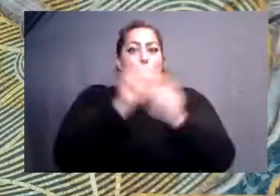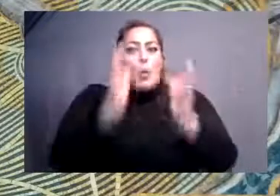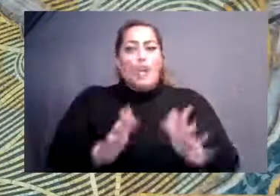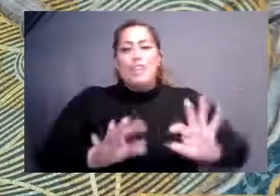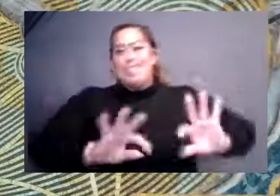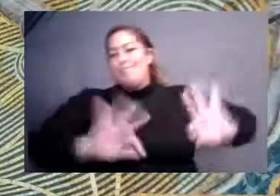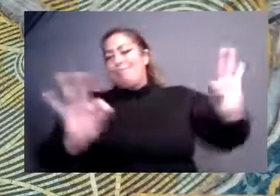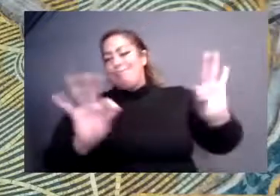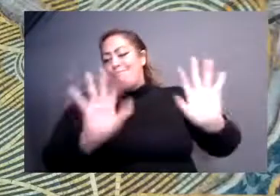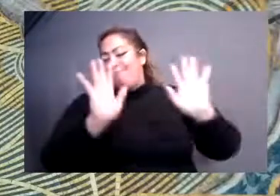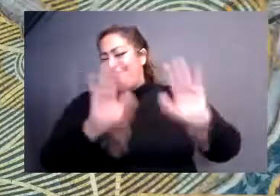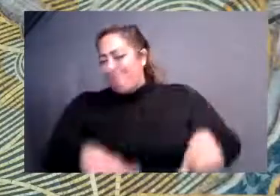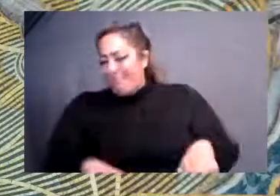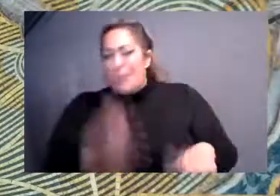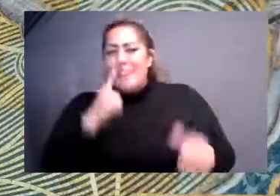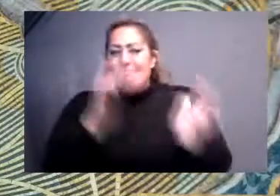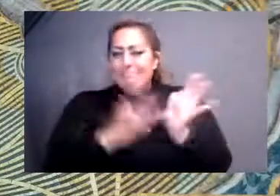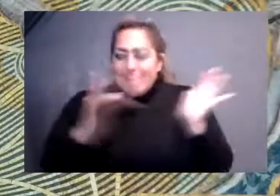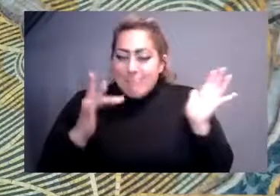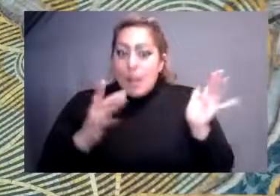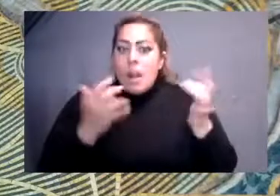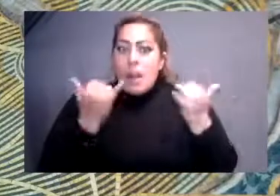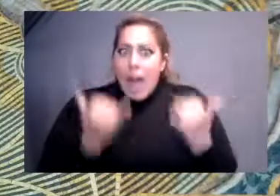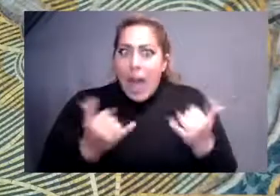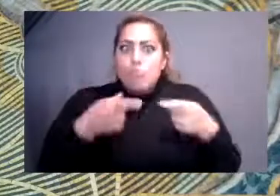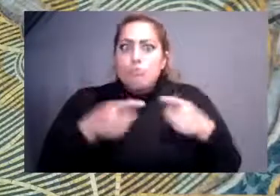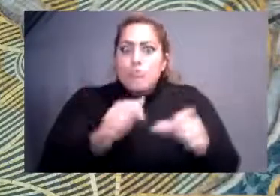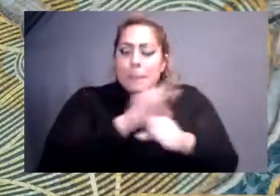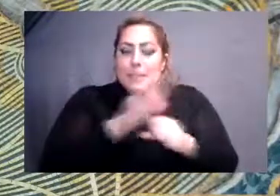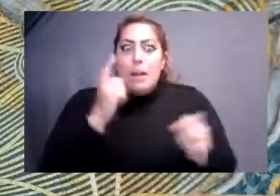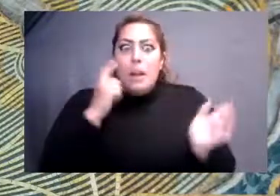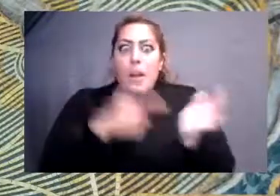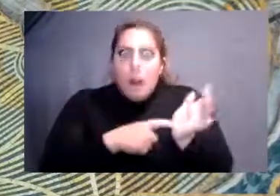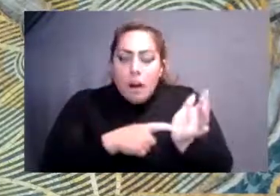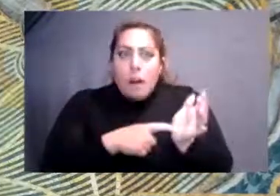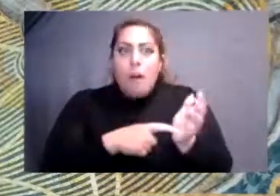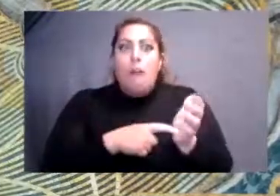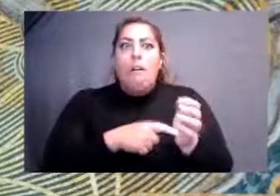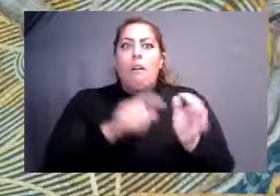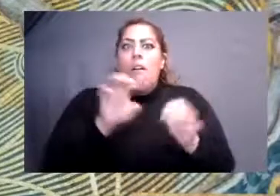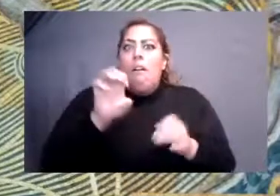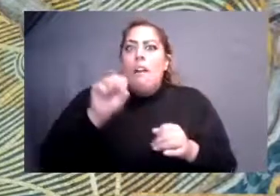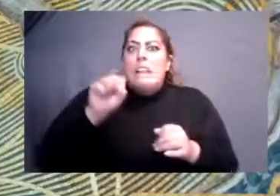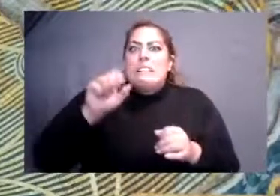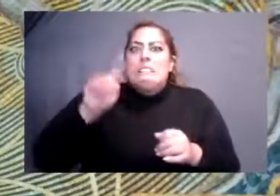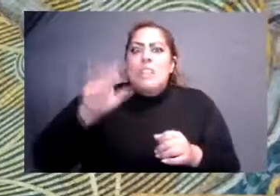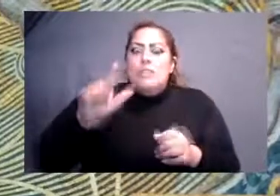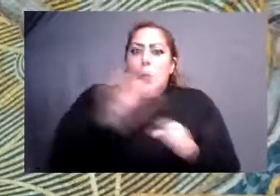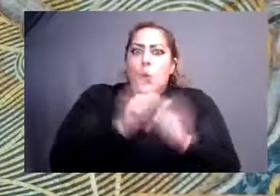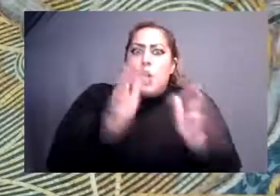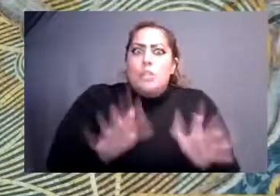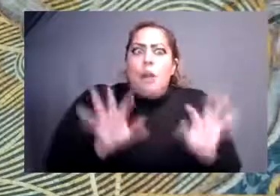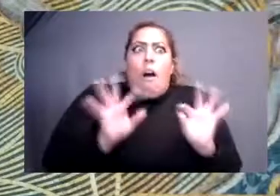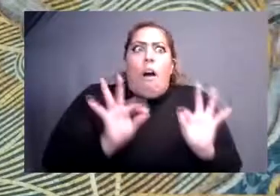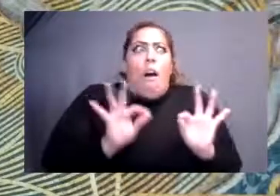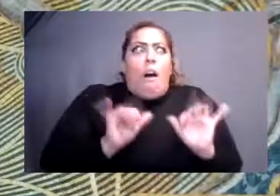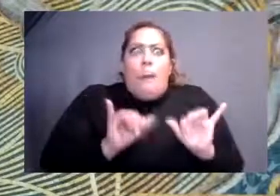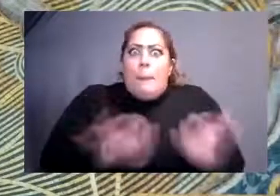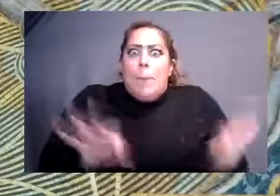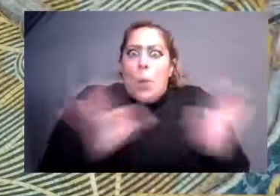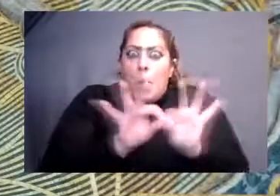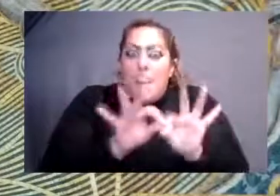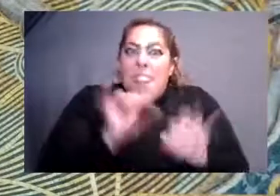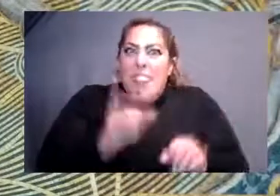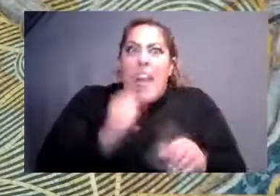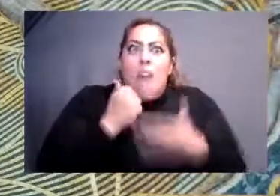so coming out of the pandemic, I think people have more of an appreciation for what it takes to make this country move.